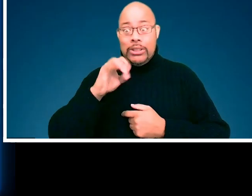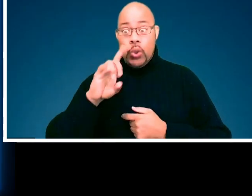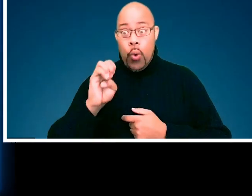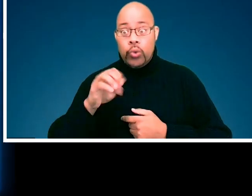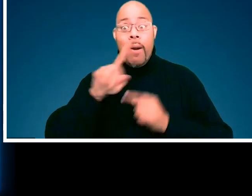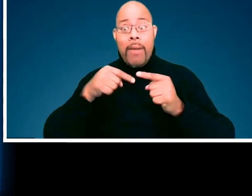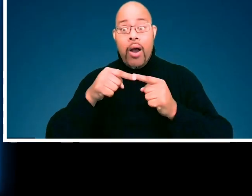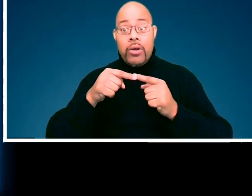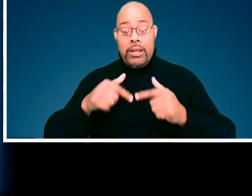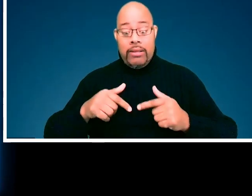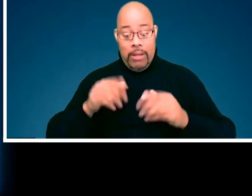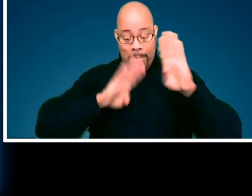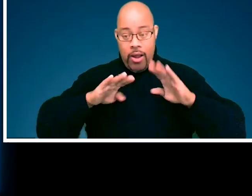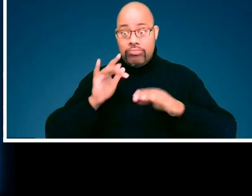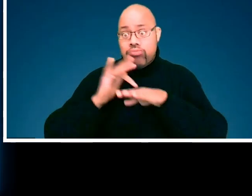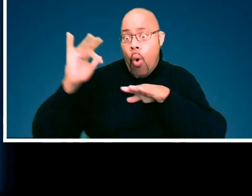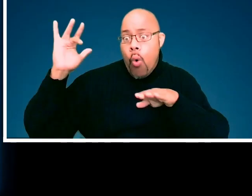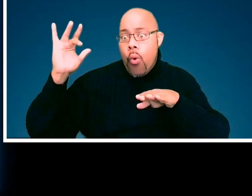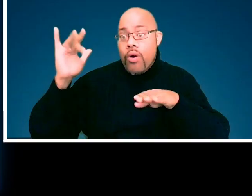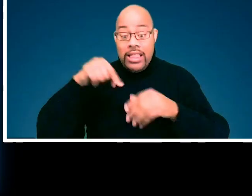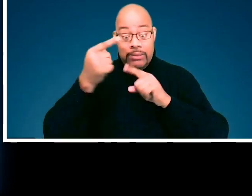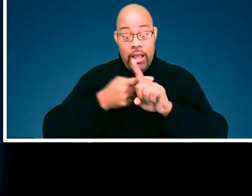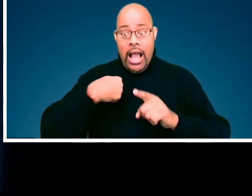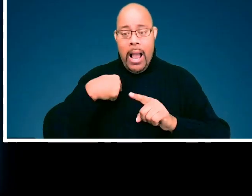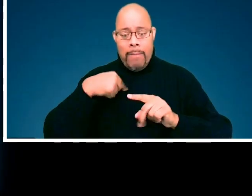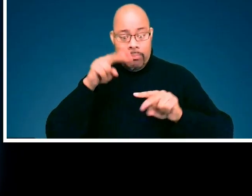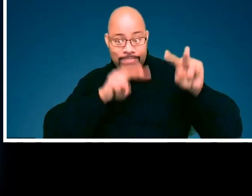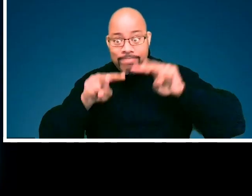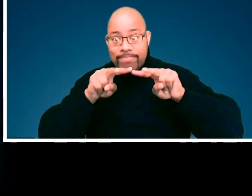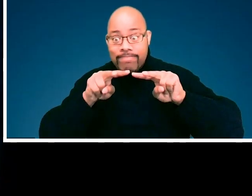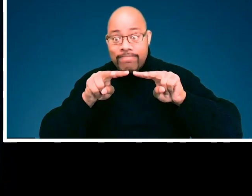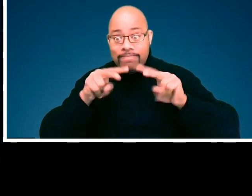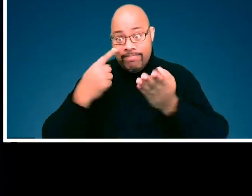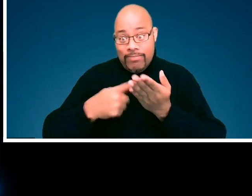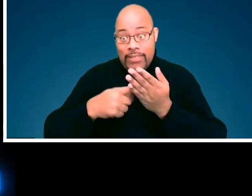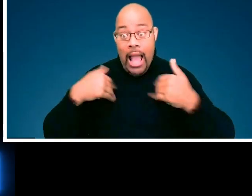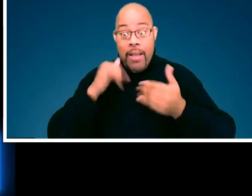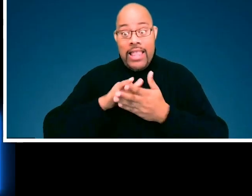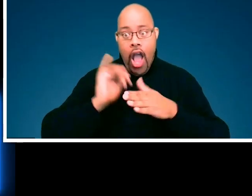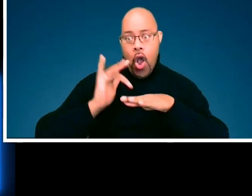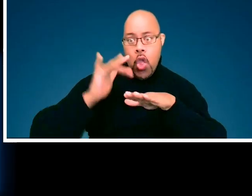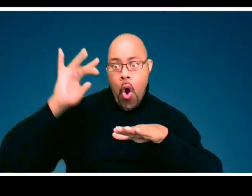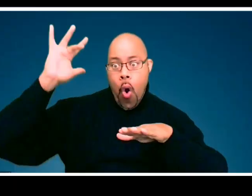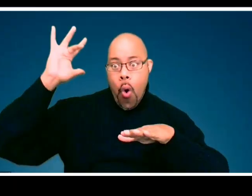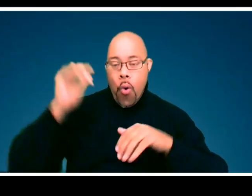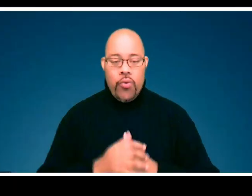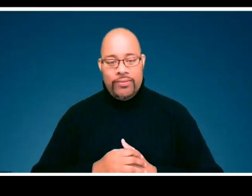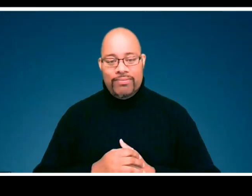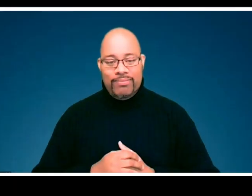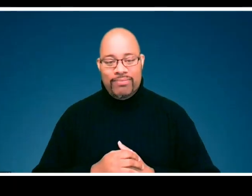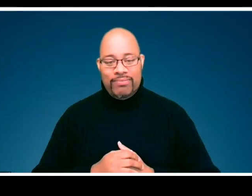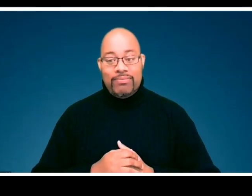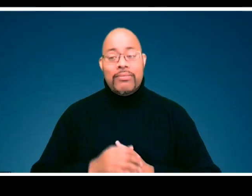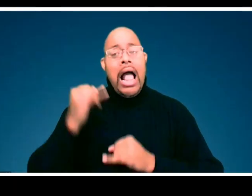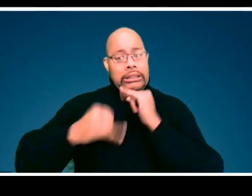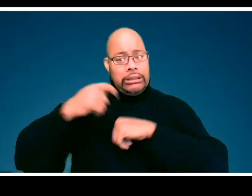bioluminescence. That's right, this month I'm taking a bite out of animals that glow. Last time,